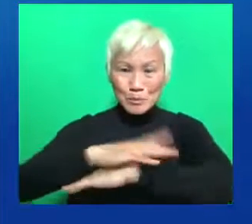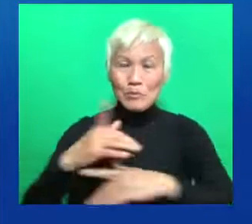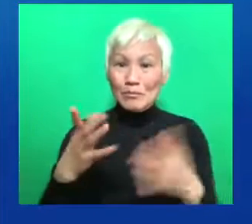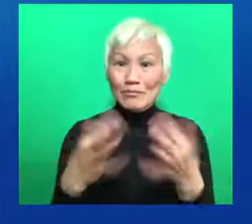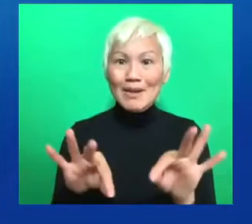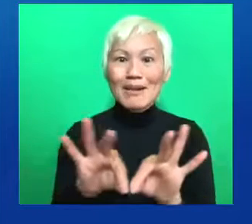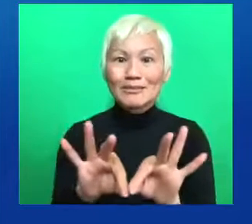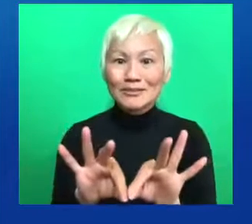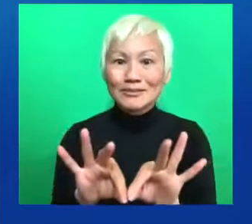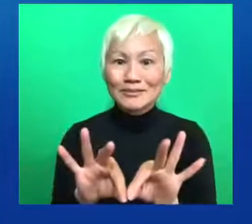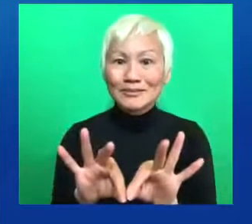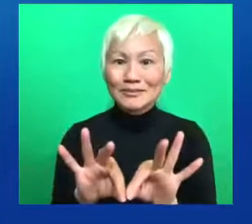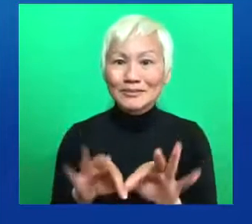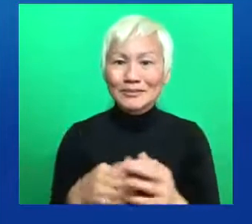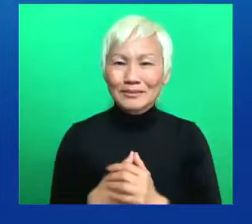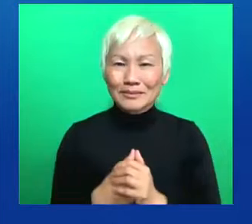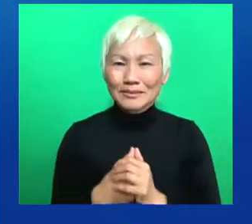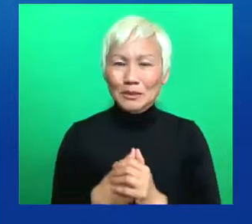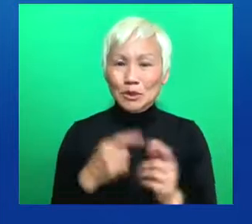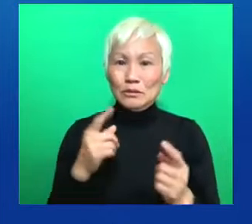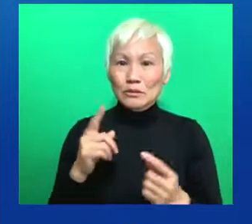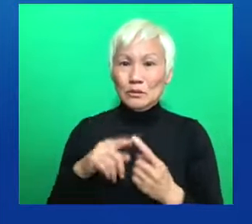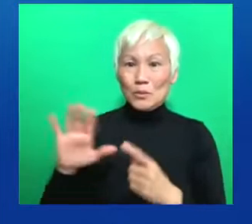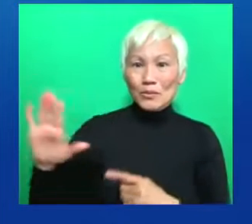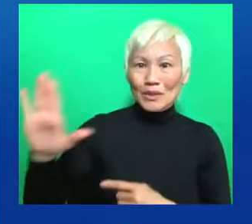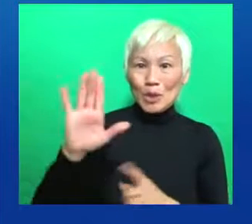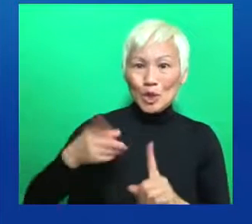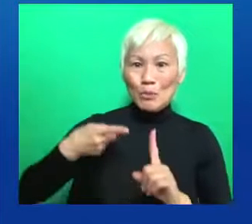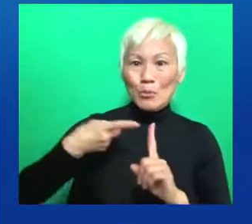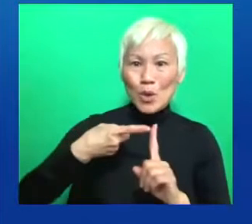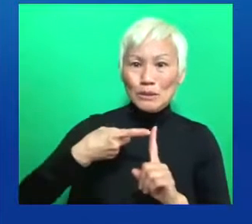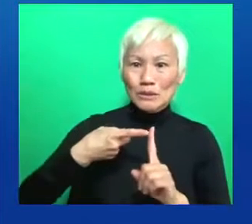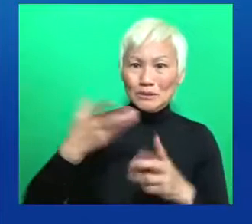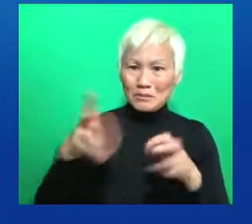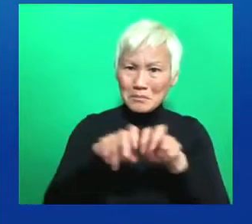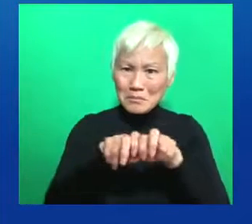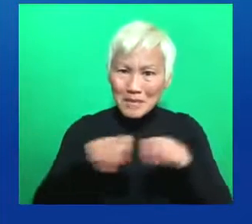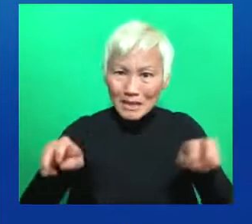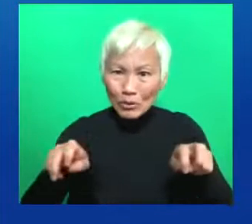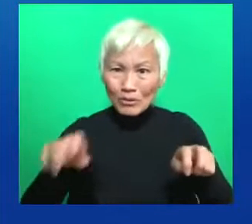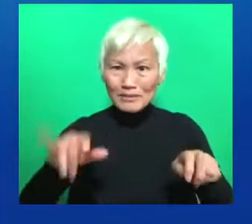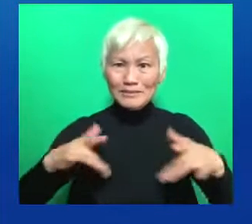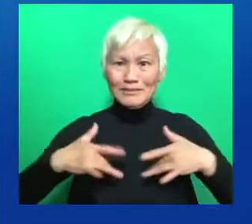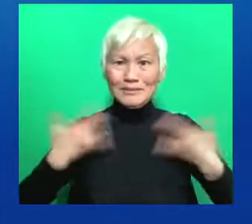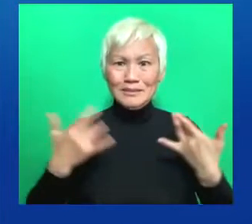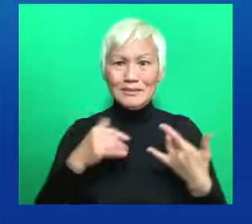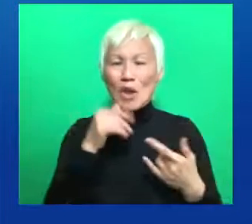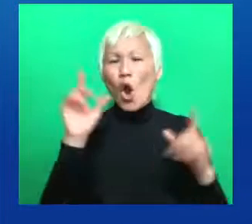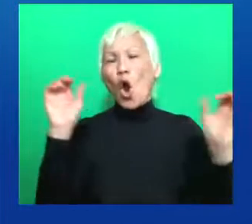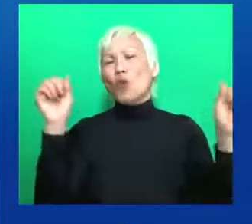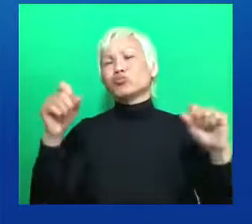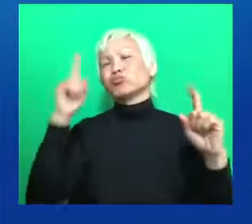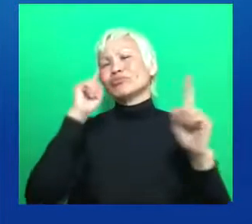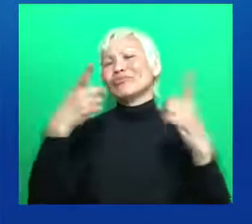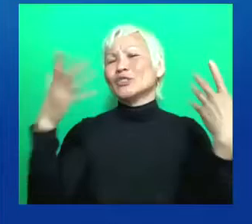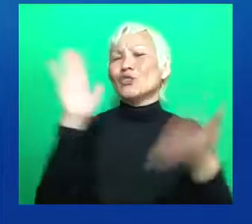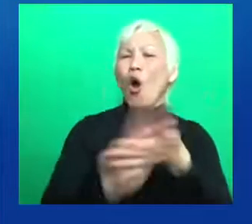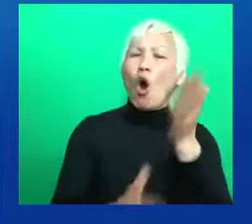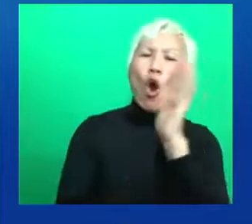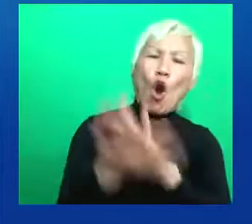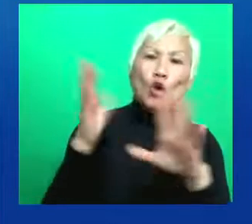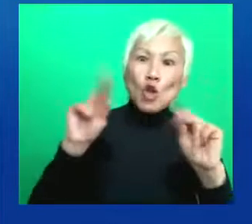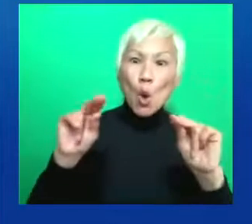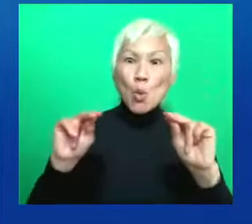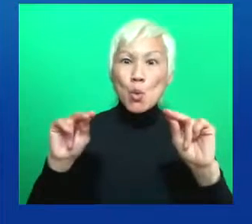panel and this event is not about declaring mission accomplished. It is about furthering and advancing the conversation and the